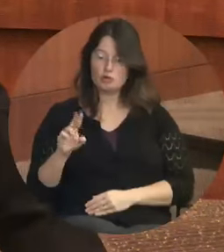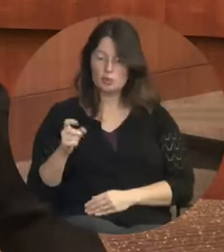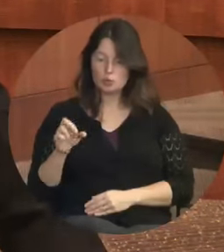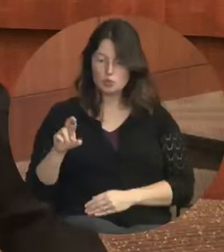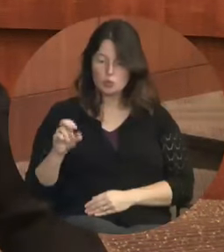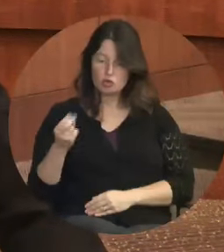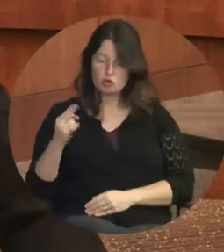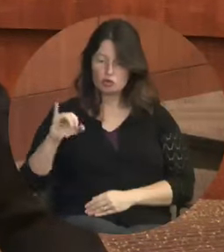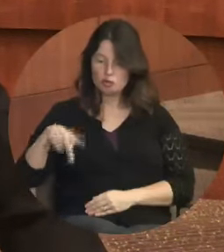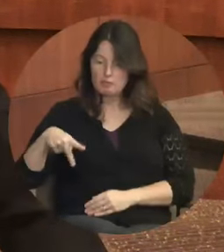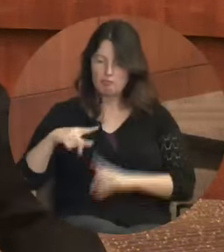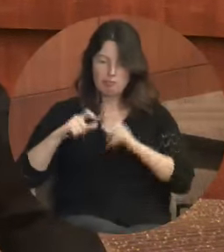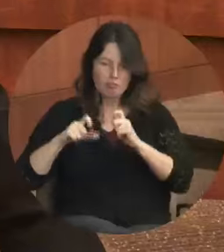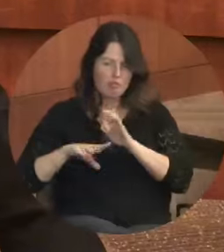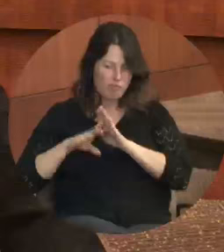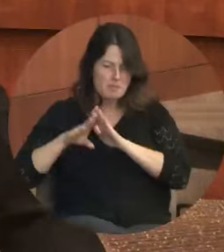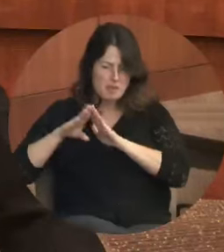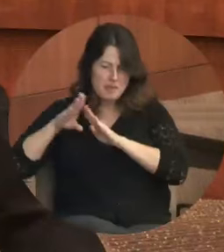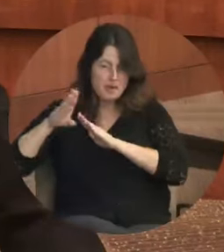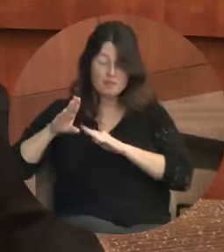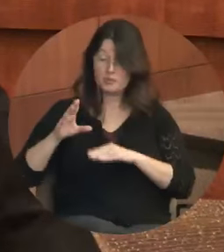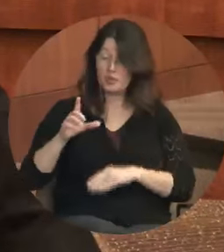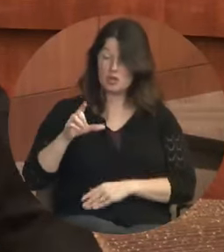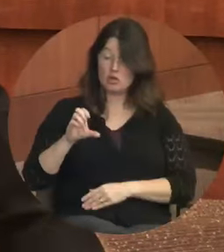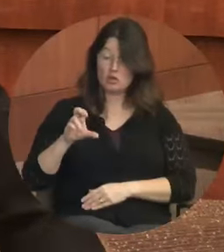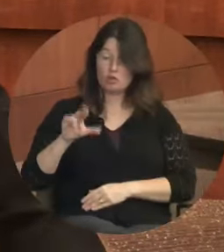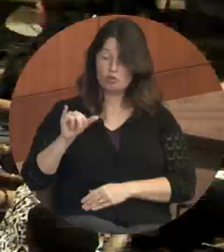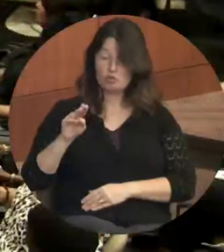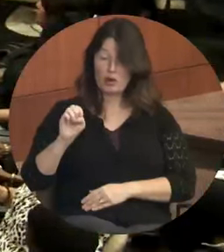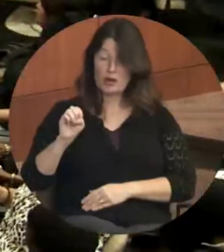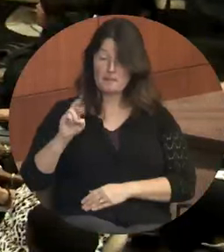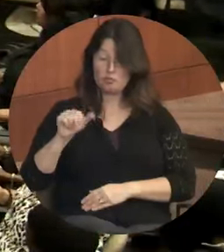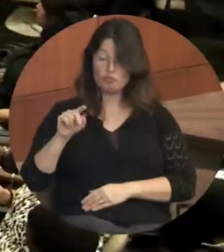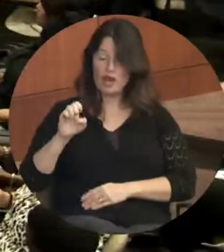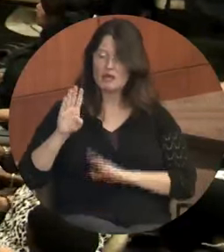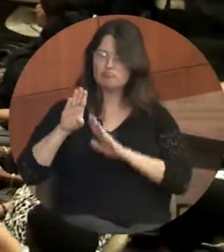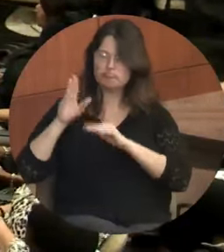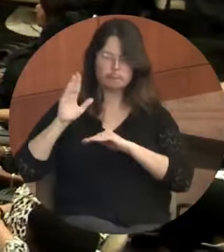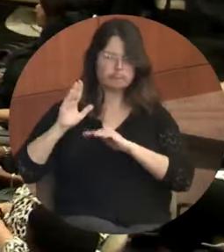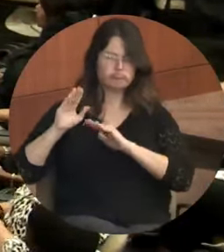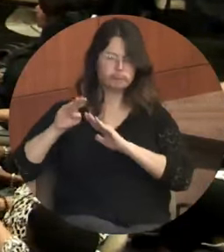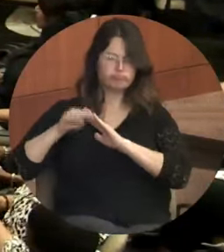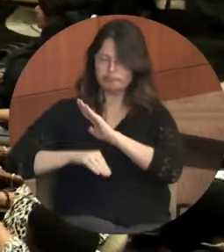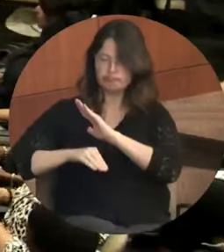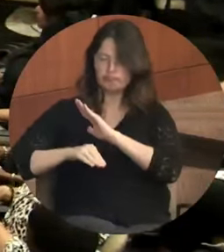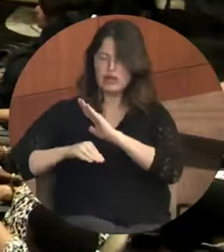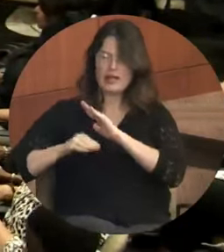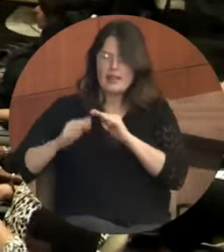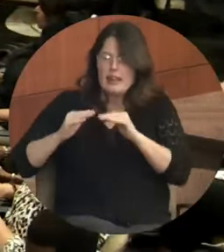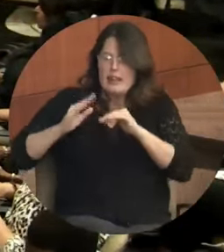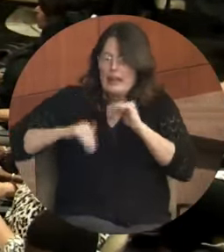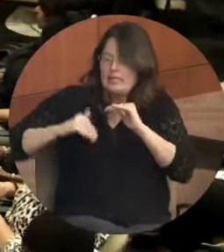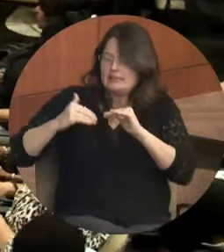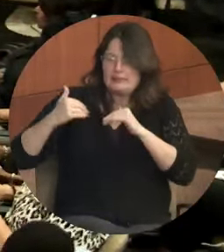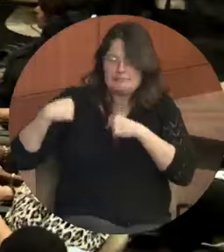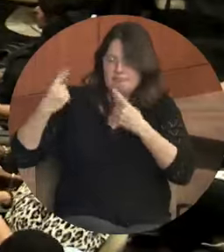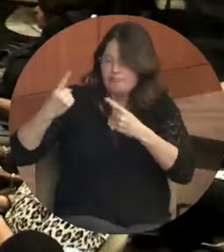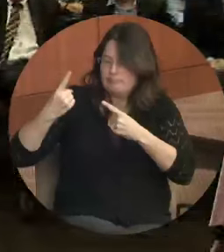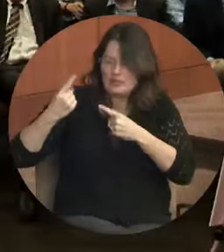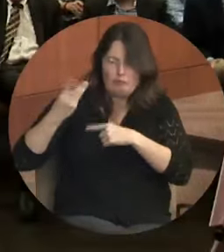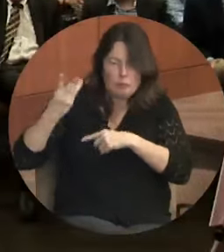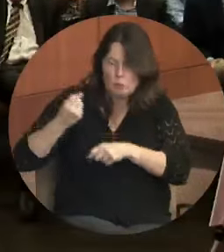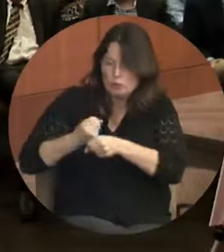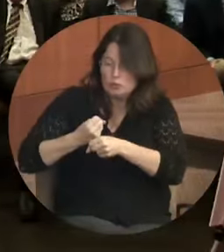at their lowest point in 30 years. Most people love living here. In 79%